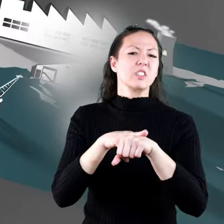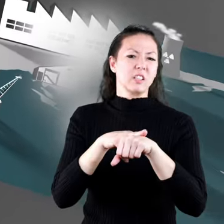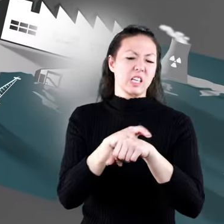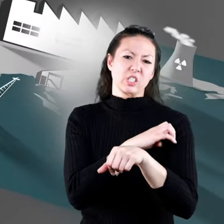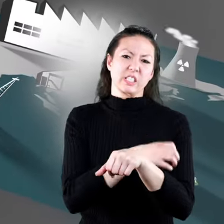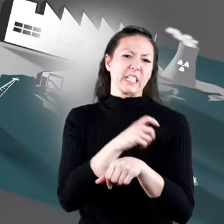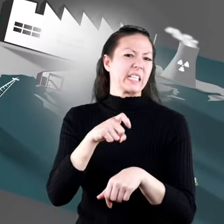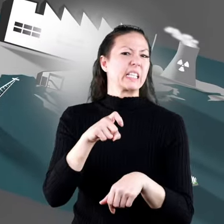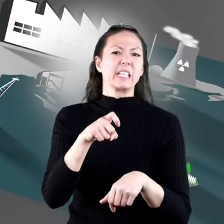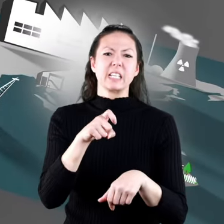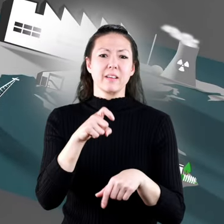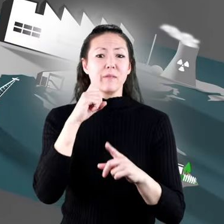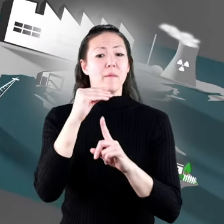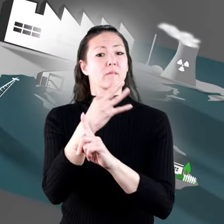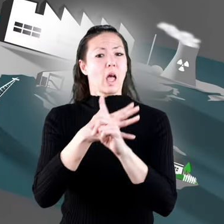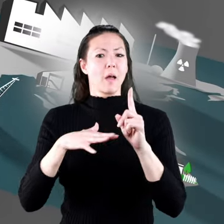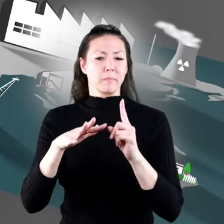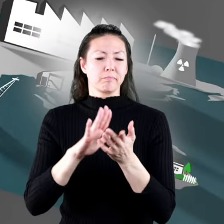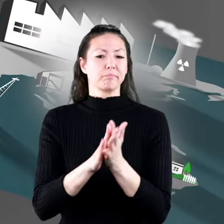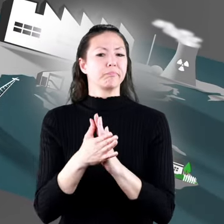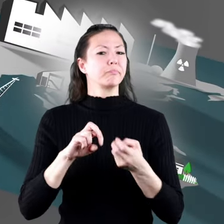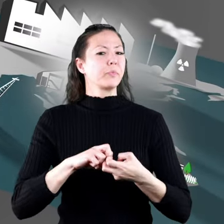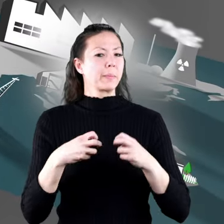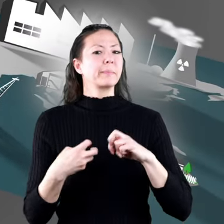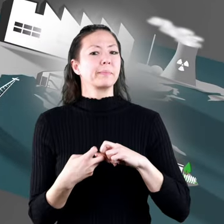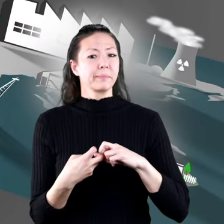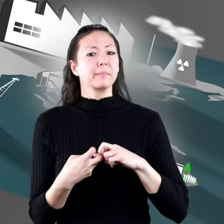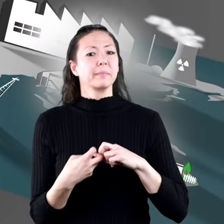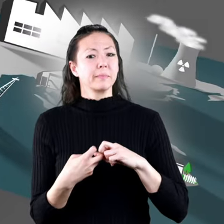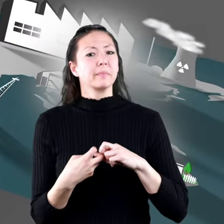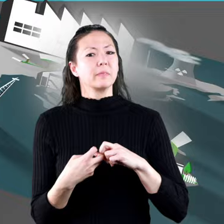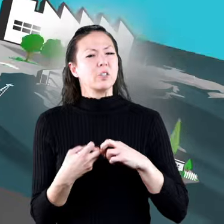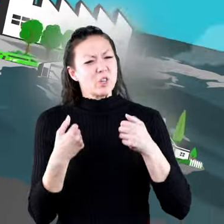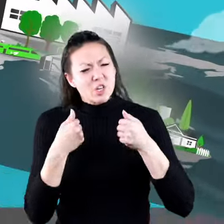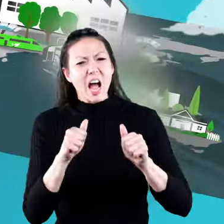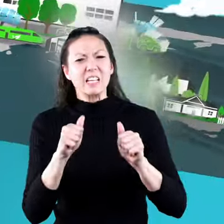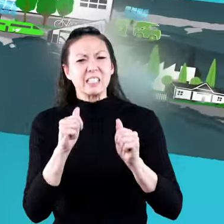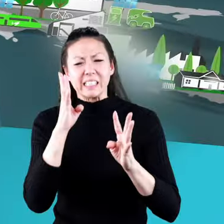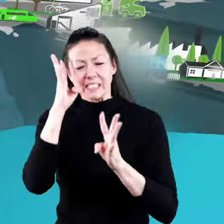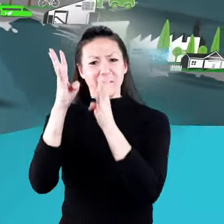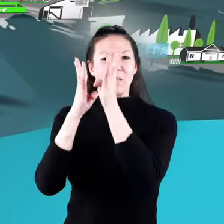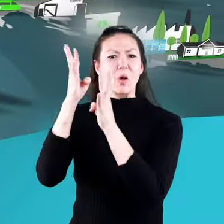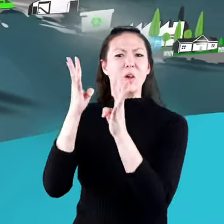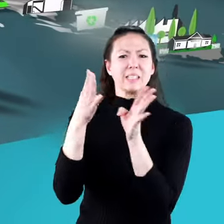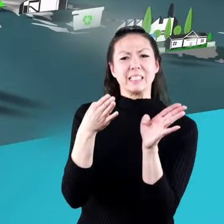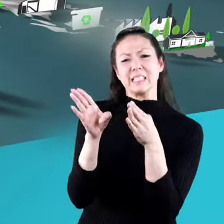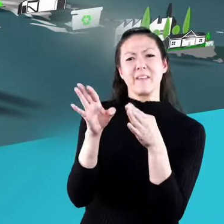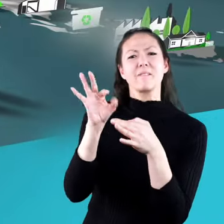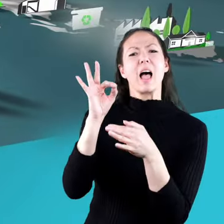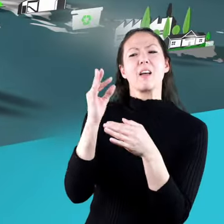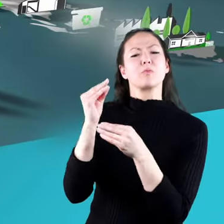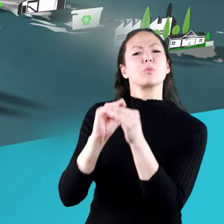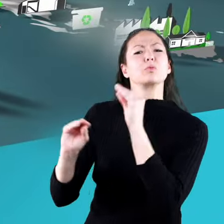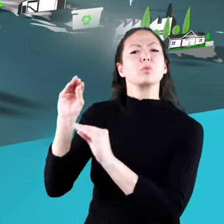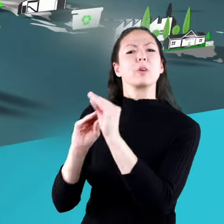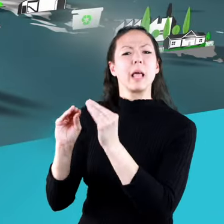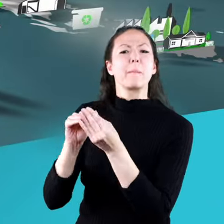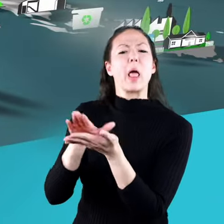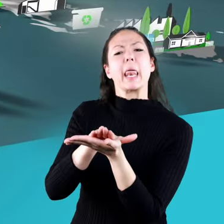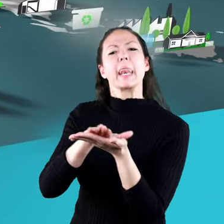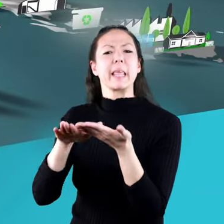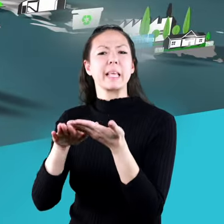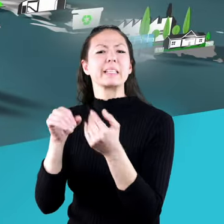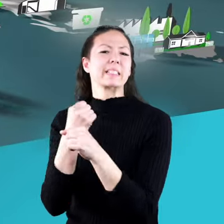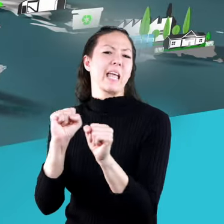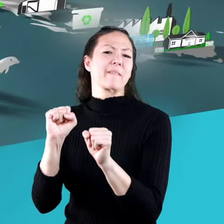nation's energy needs, they do have their environment problems. And people are always trying to innovate to find renewable and cleaner